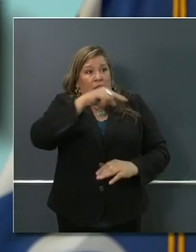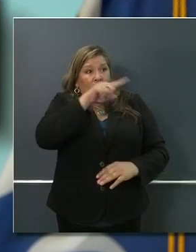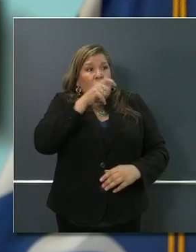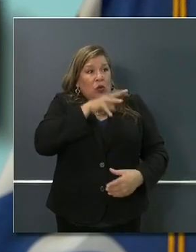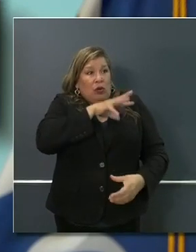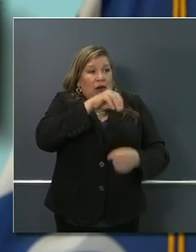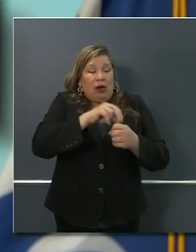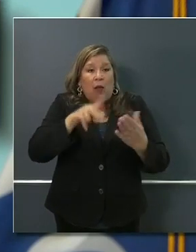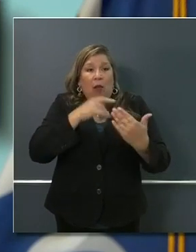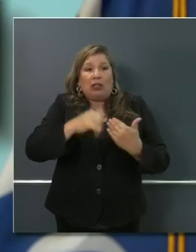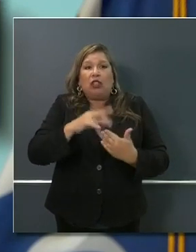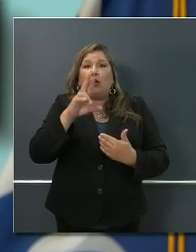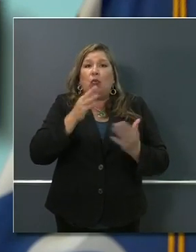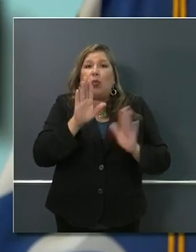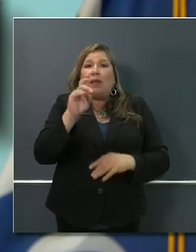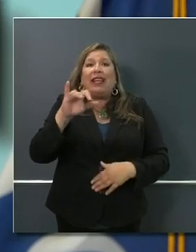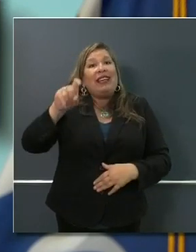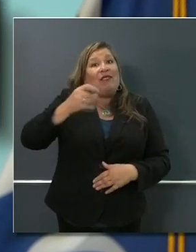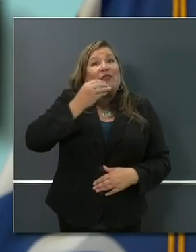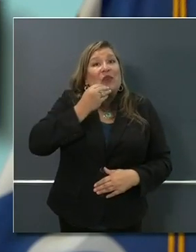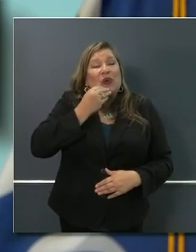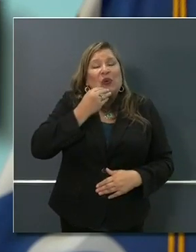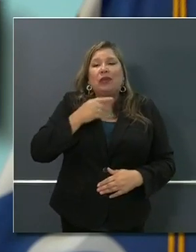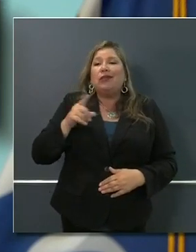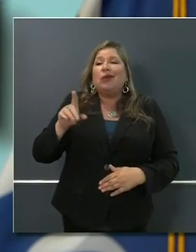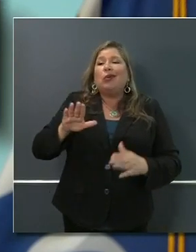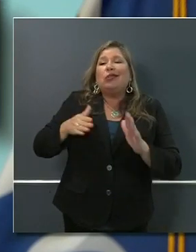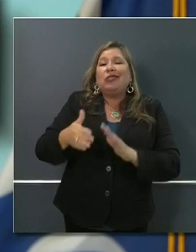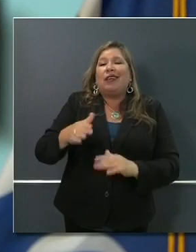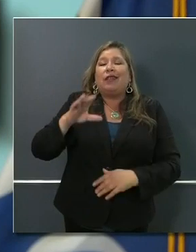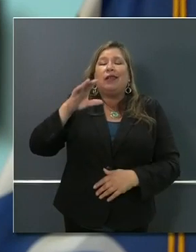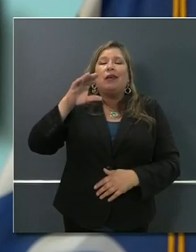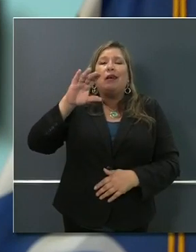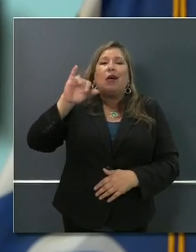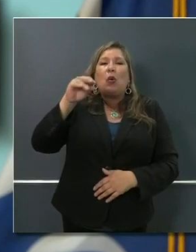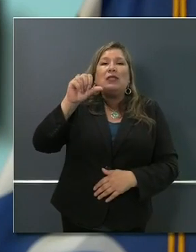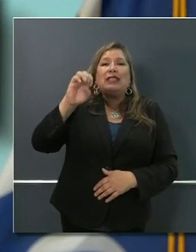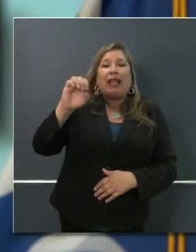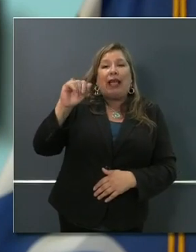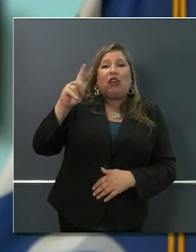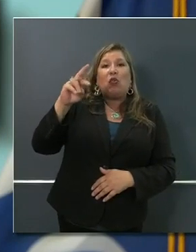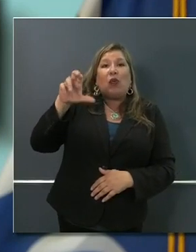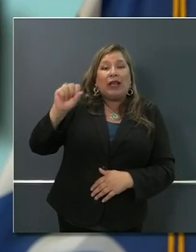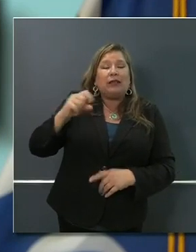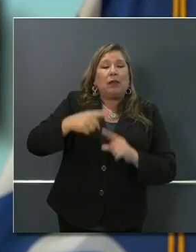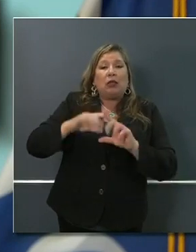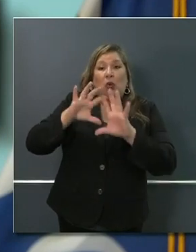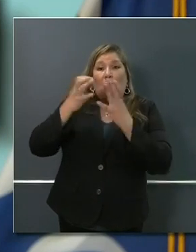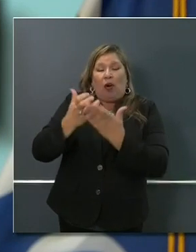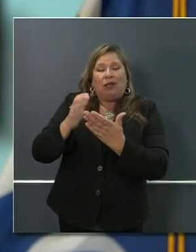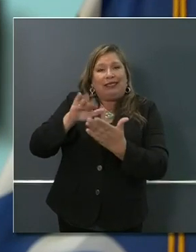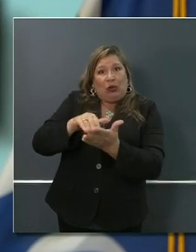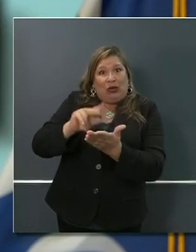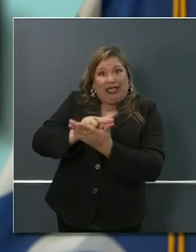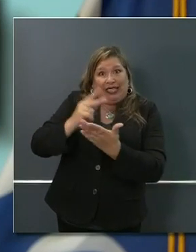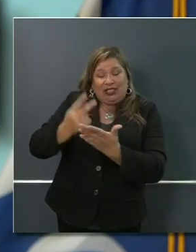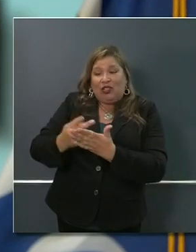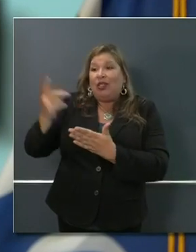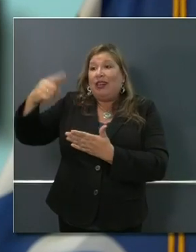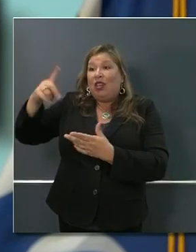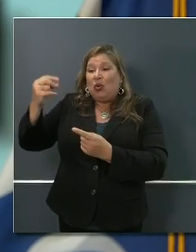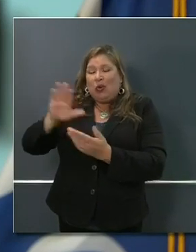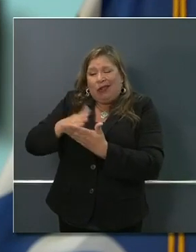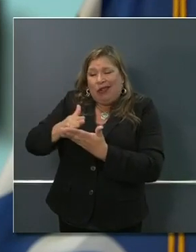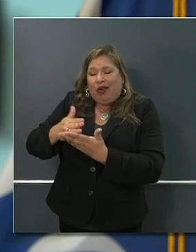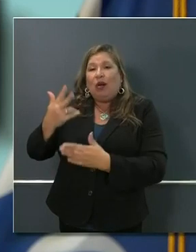Roomkey through Chef Jose Andres and World Central Kitchen and the incredible work they've done to partner with us